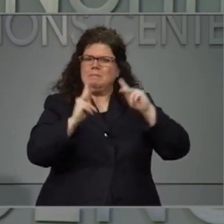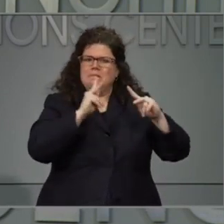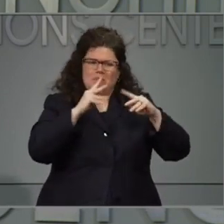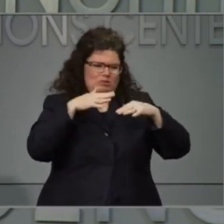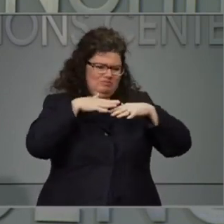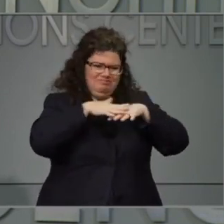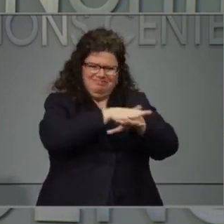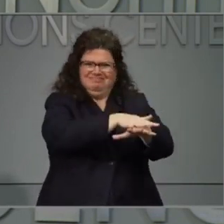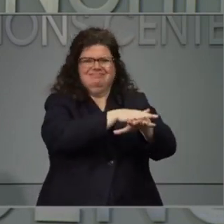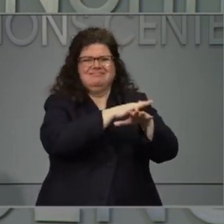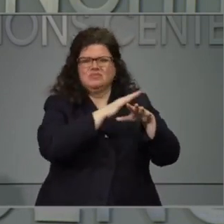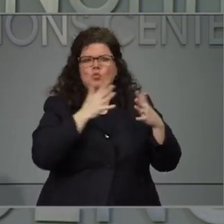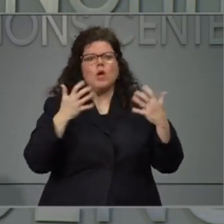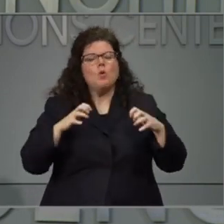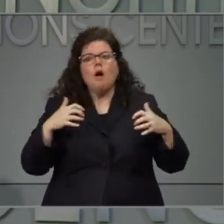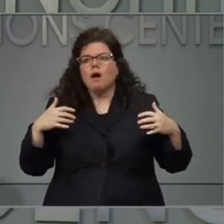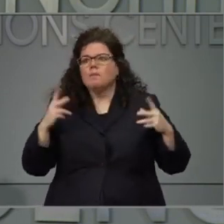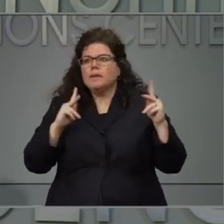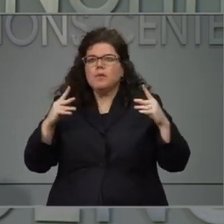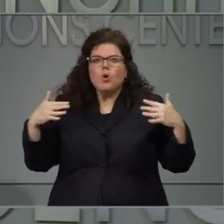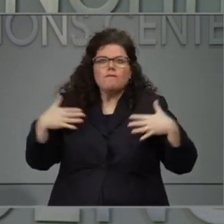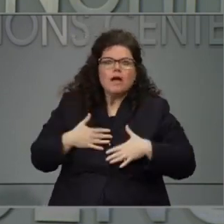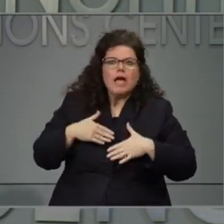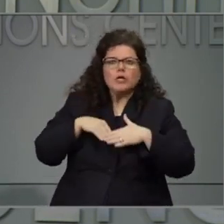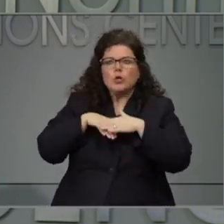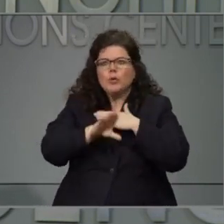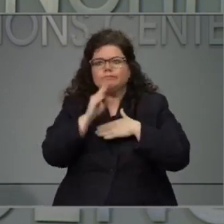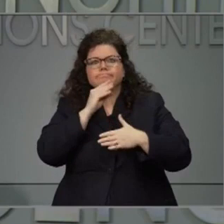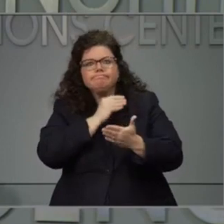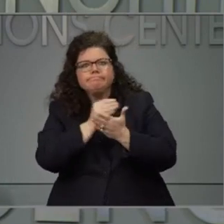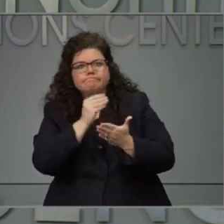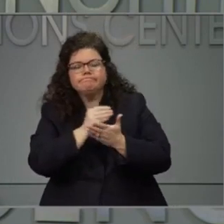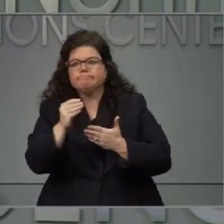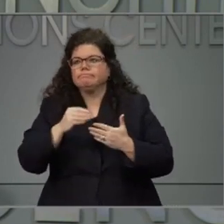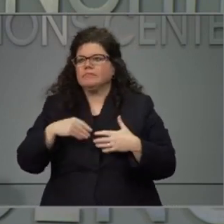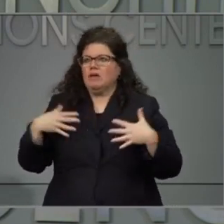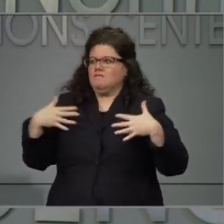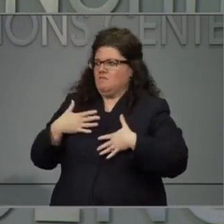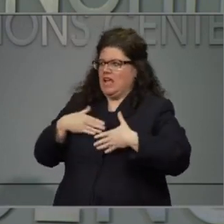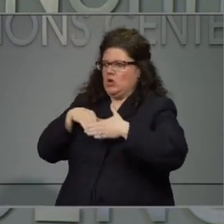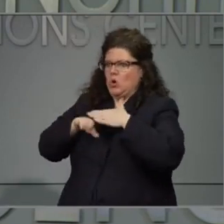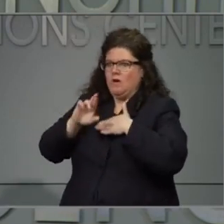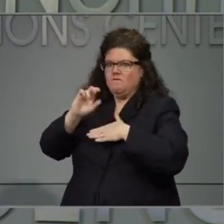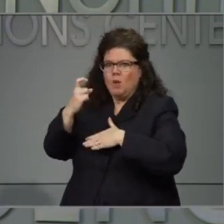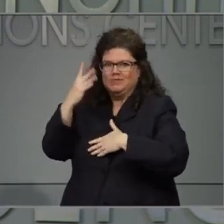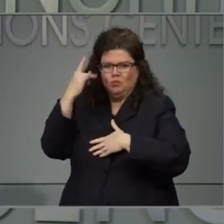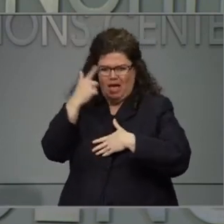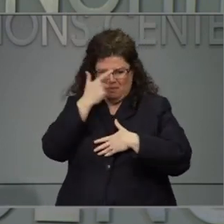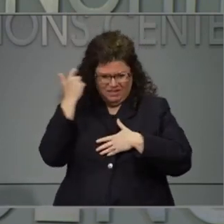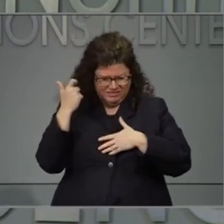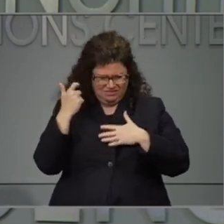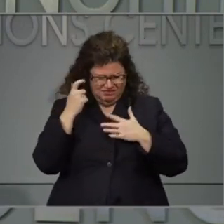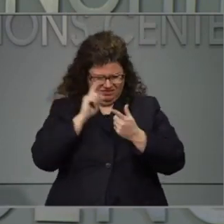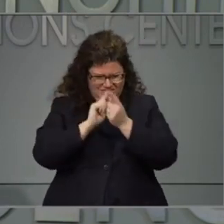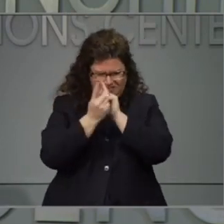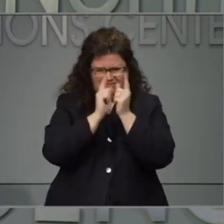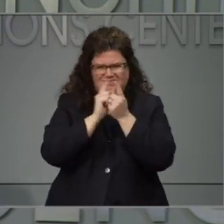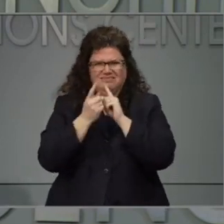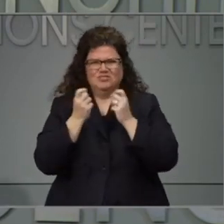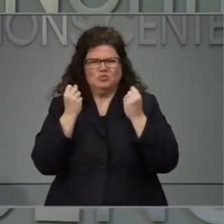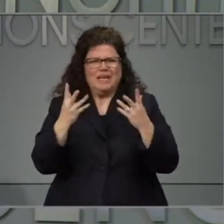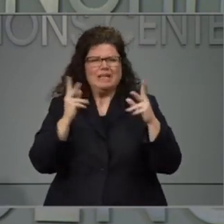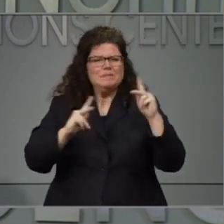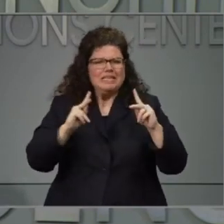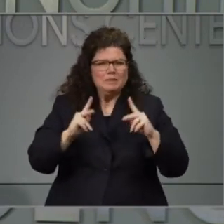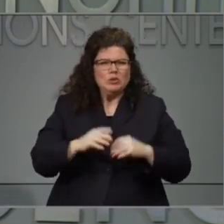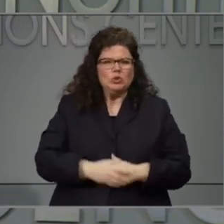to be afraid to go to the grocery store or to pharmacy to get essential items. But we also want to discourage people